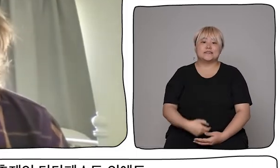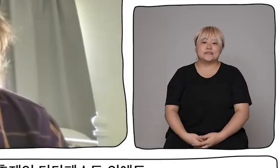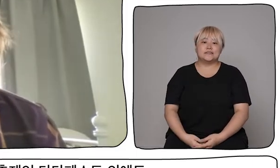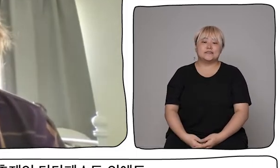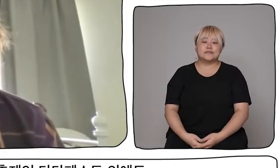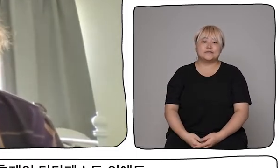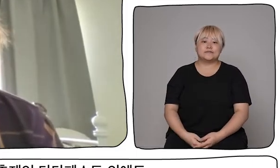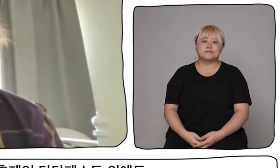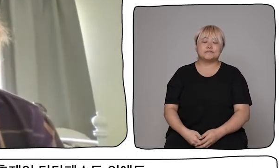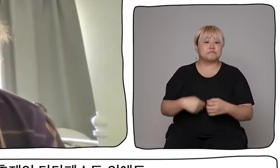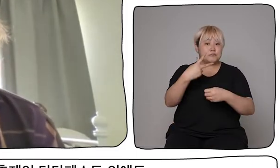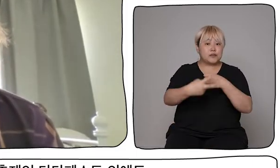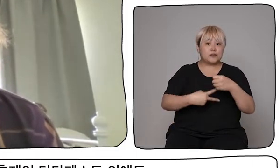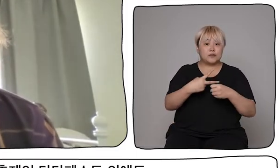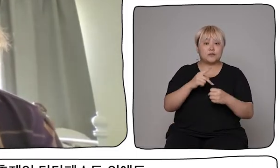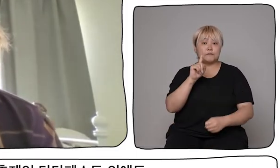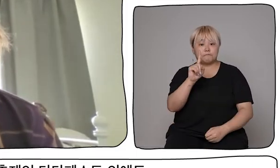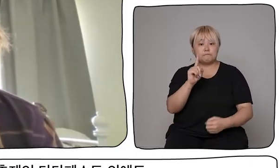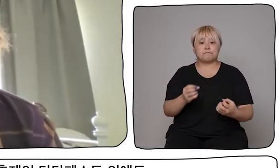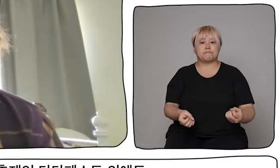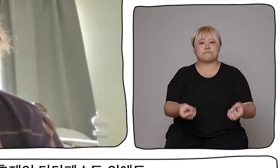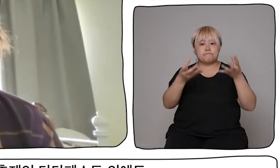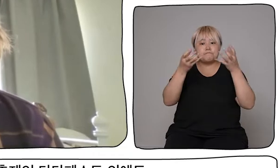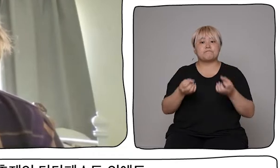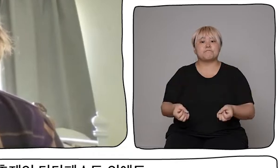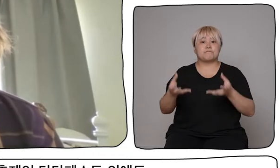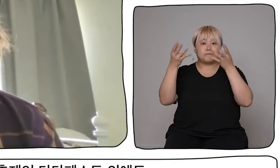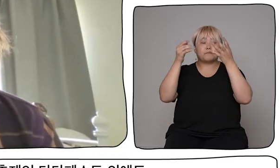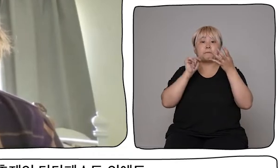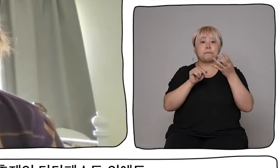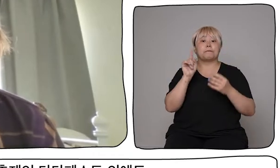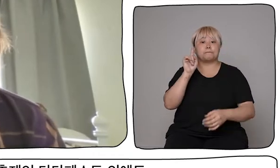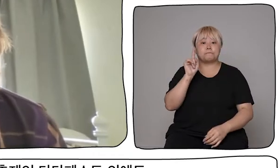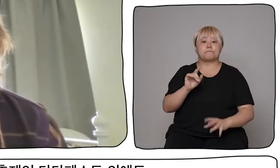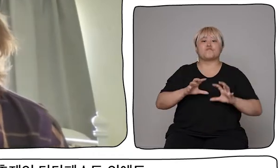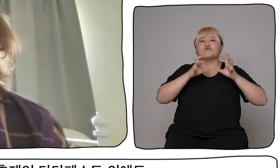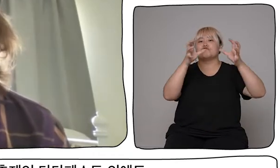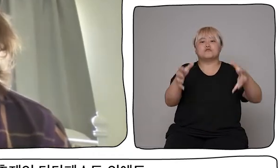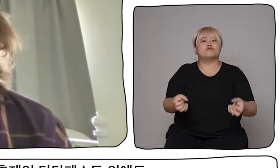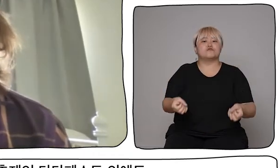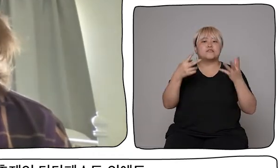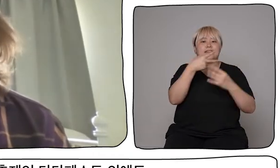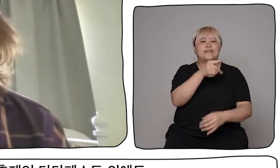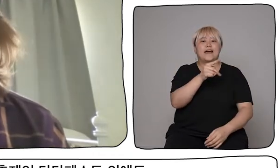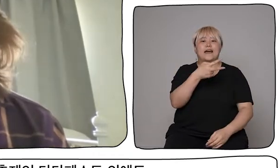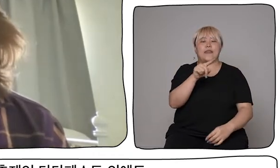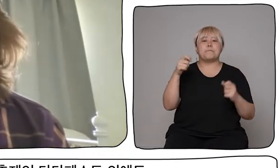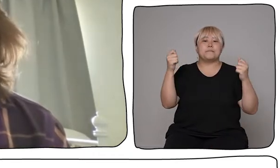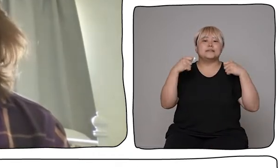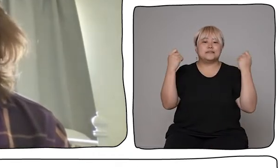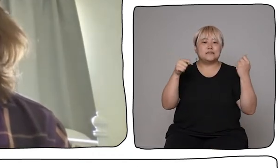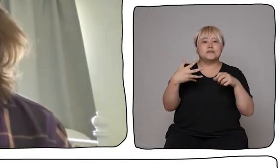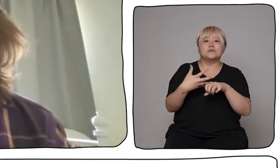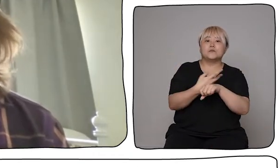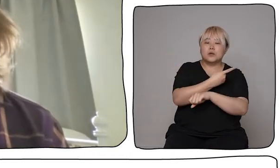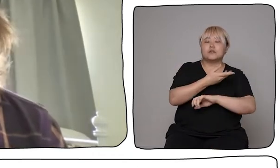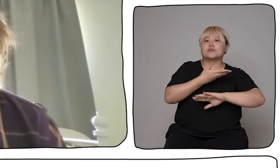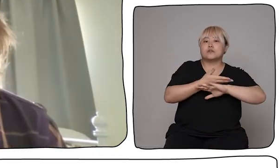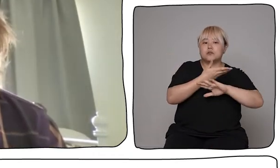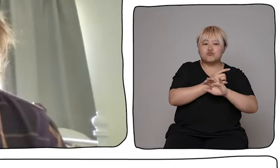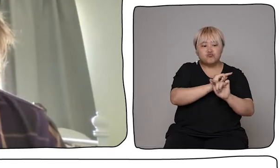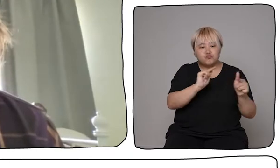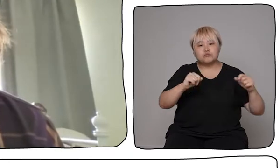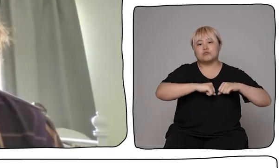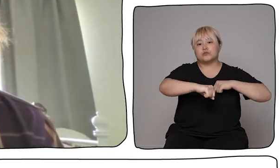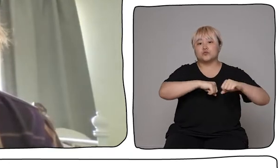The festival, the big festival, DADA Fest International happens every two years, but that is not the only thing that we do. In between then, have